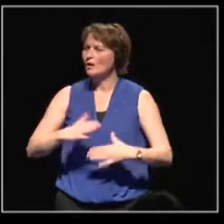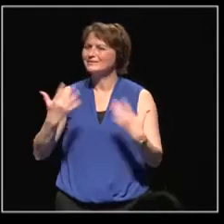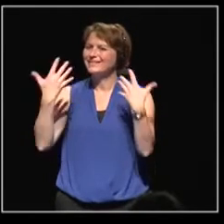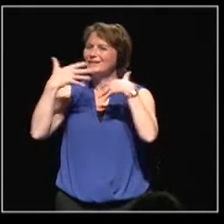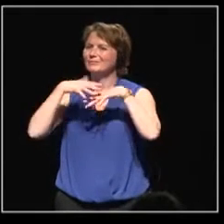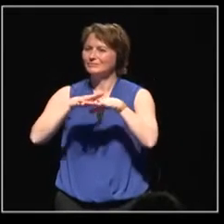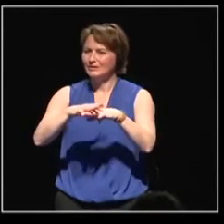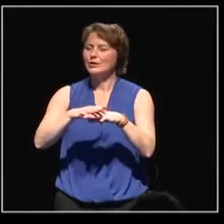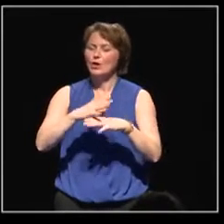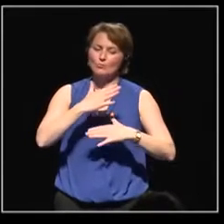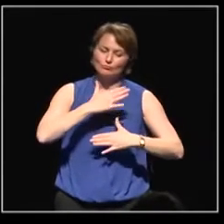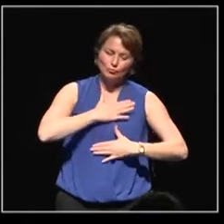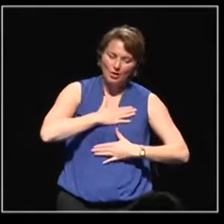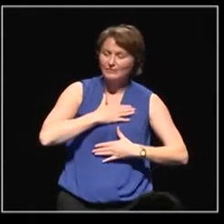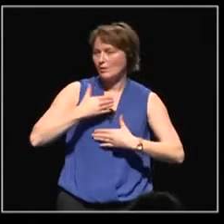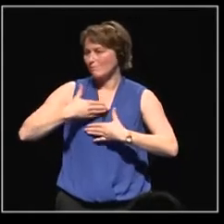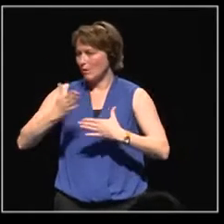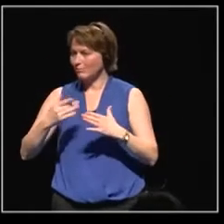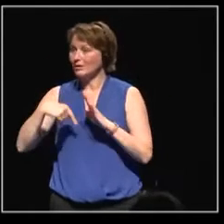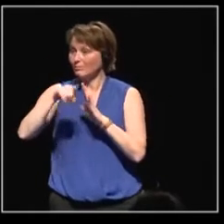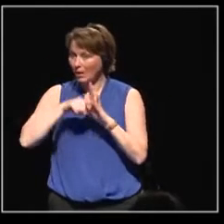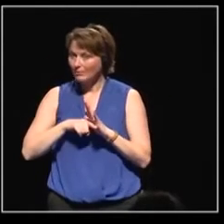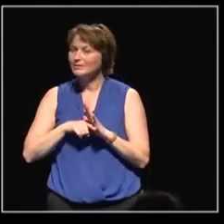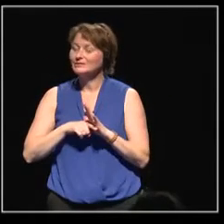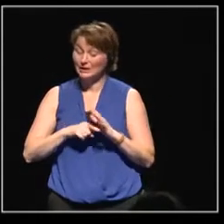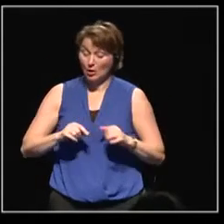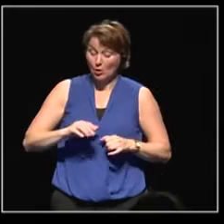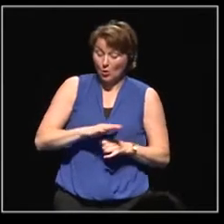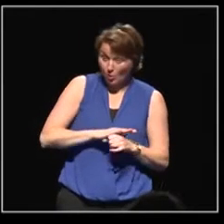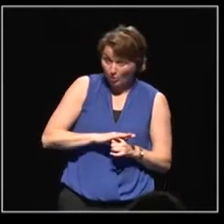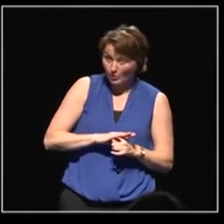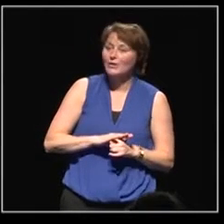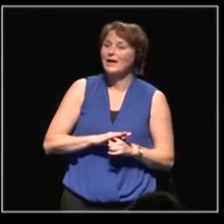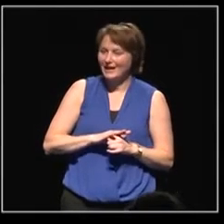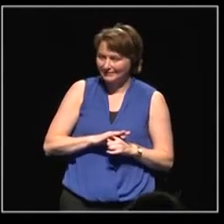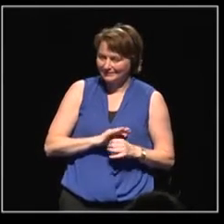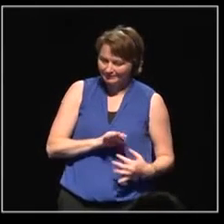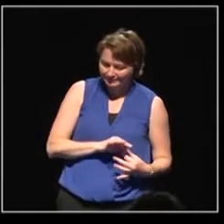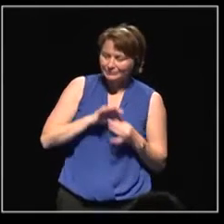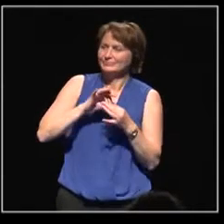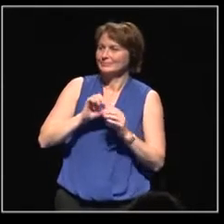-private policies are fostered at local level and are echoed at local